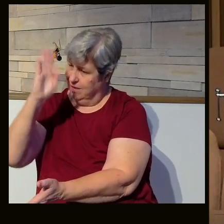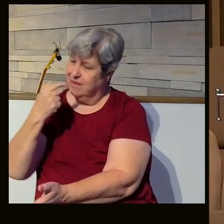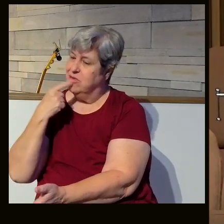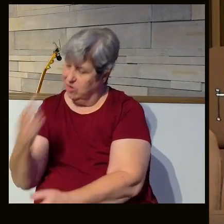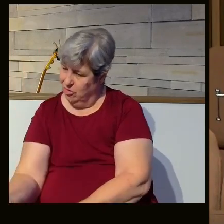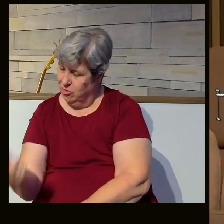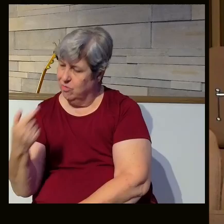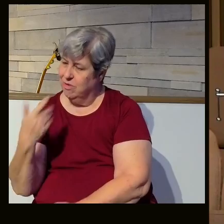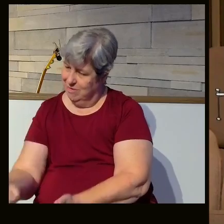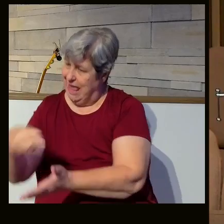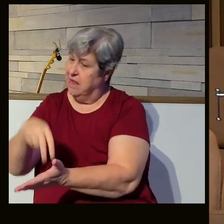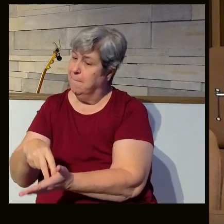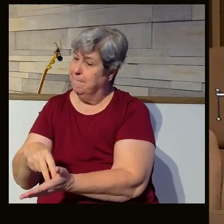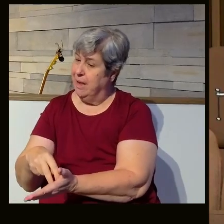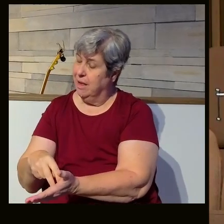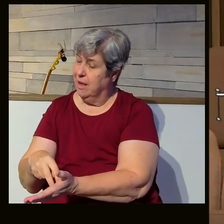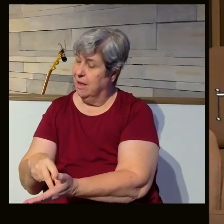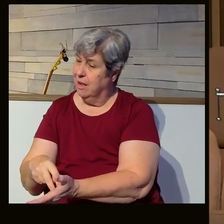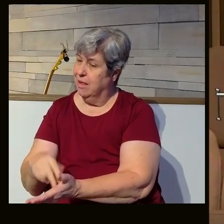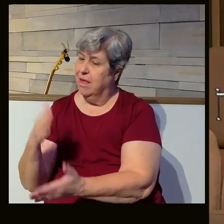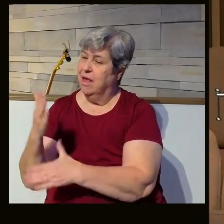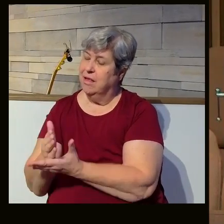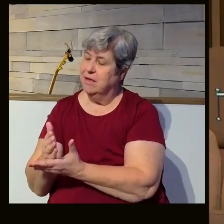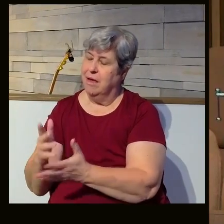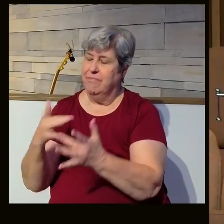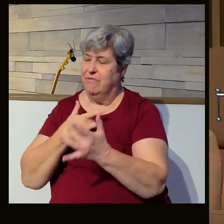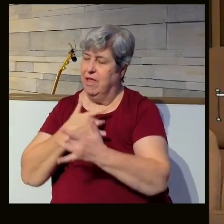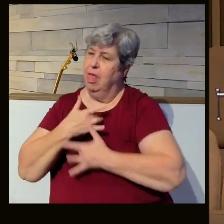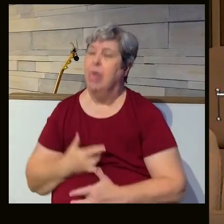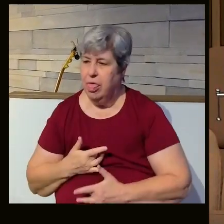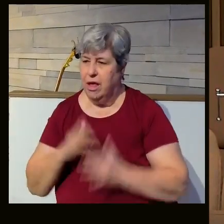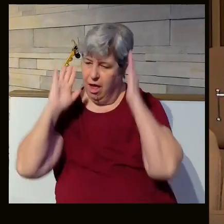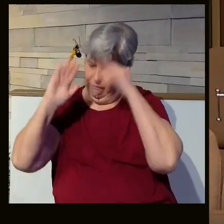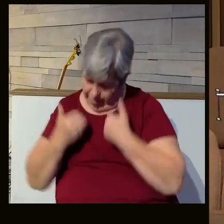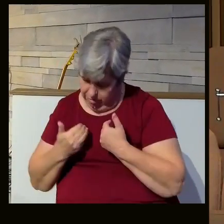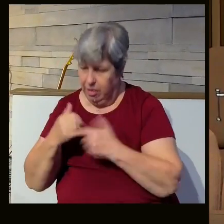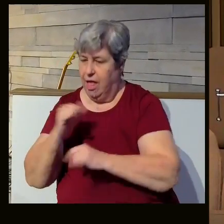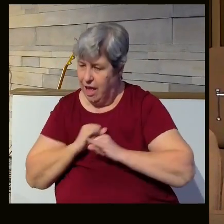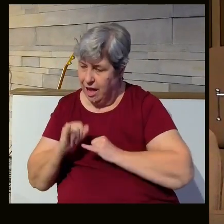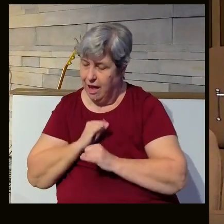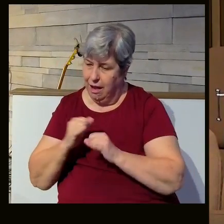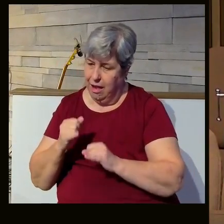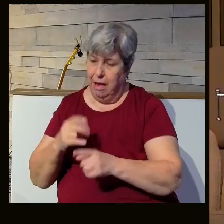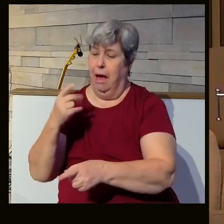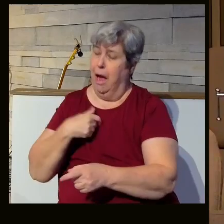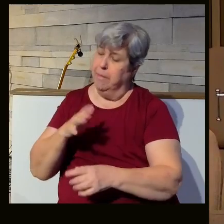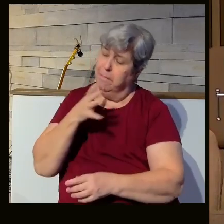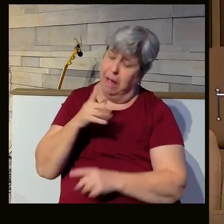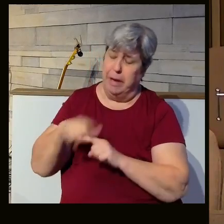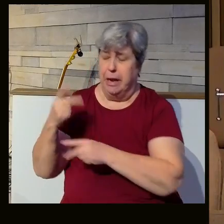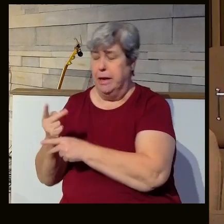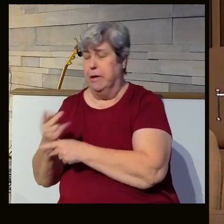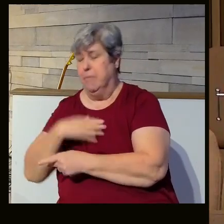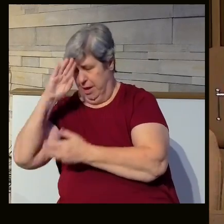so. God said arise. want you to stand up. Quit being so down. Quit being so focused on yourself. Look at me. I'm a mom. I can't provide for